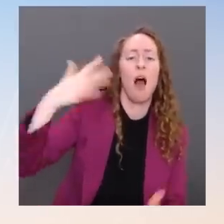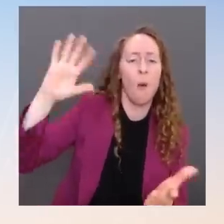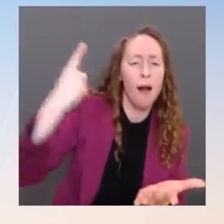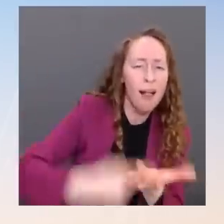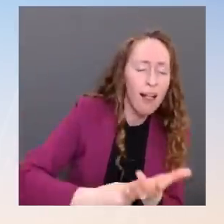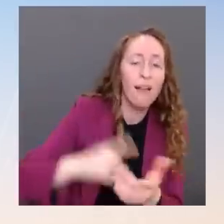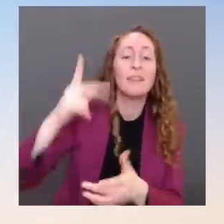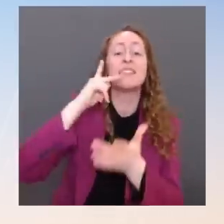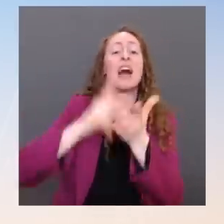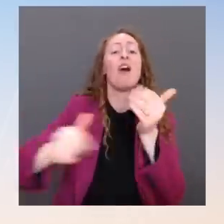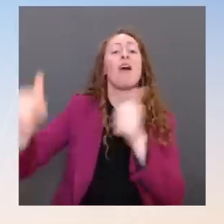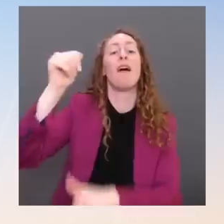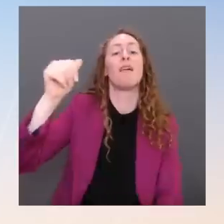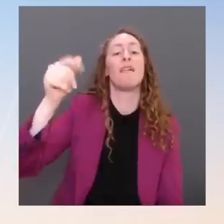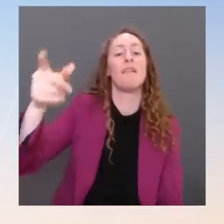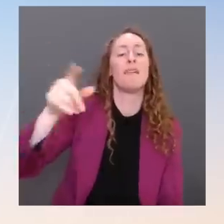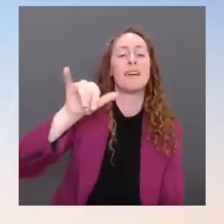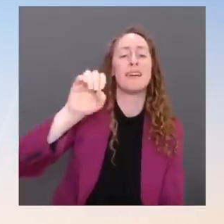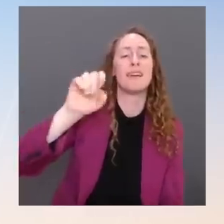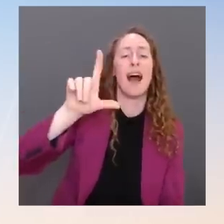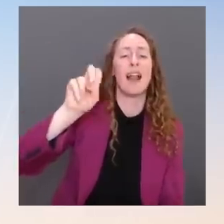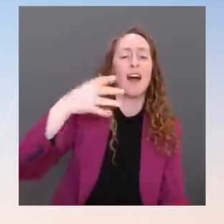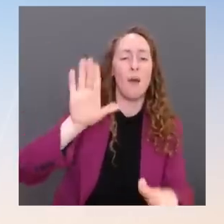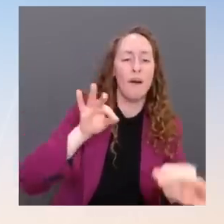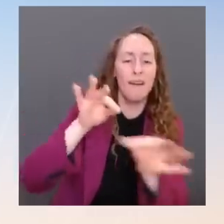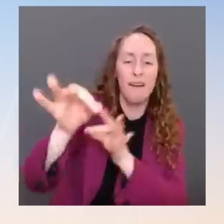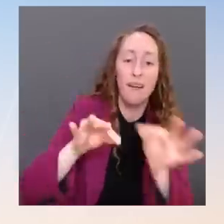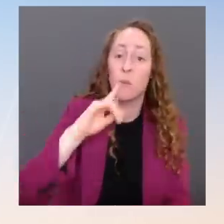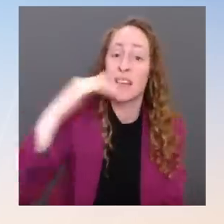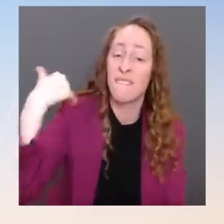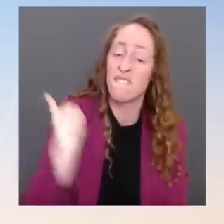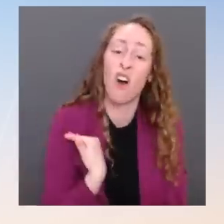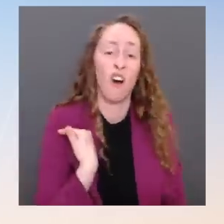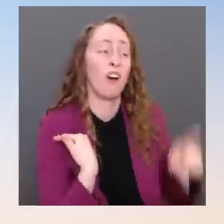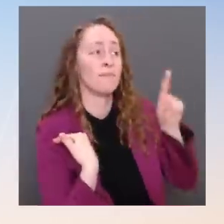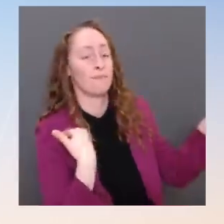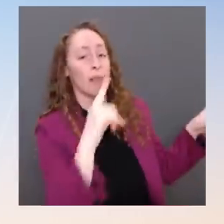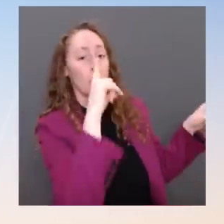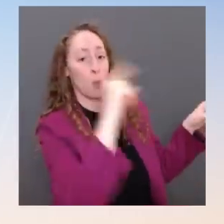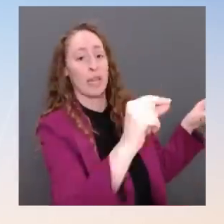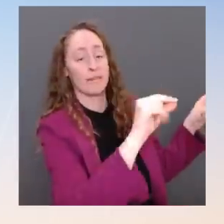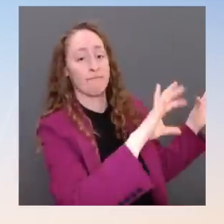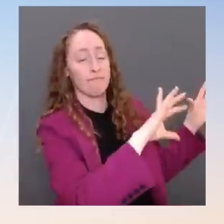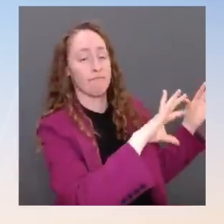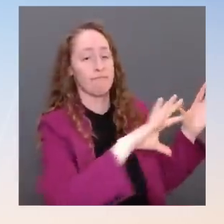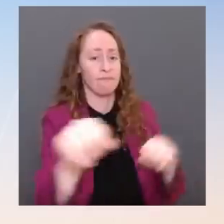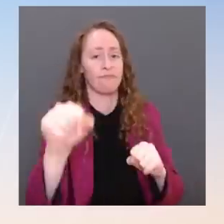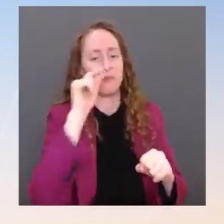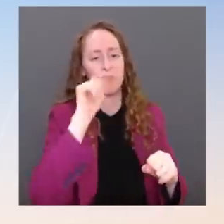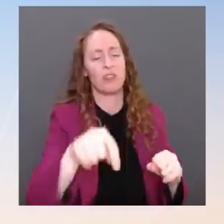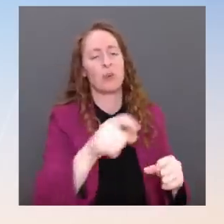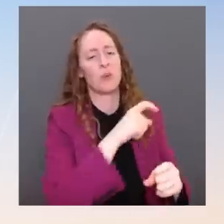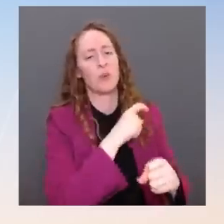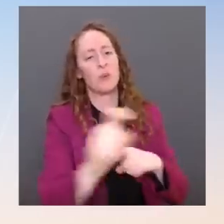Putin's invasion of Ukraine and the impact on the global energy markets. Those are all steps and impacts that I don't think anyone could have predicted